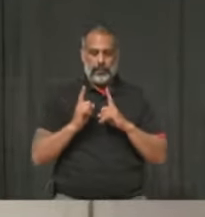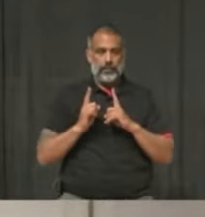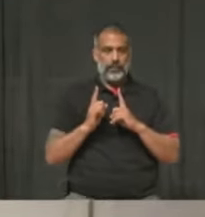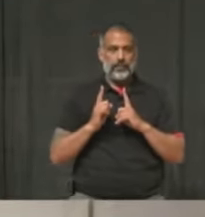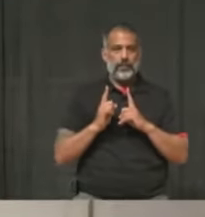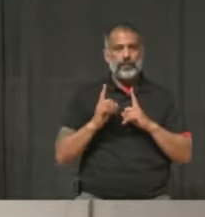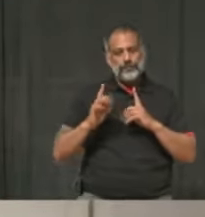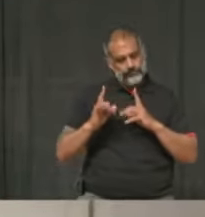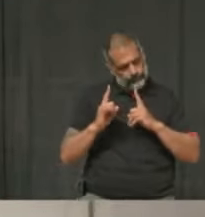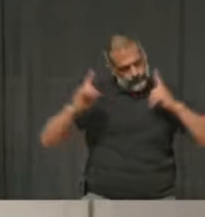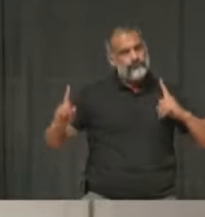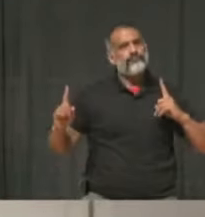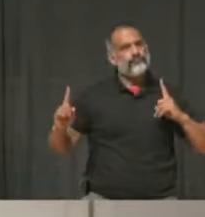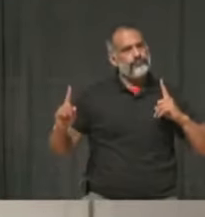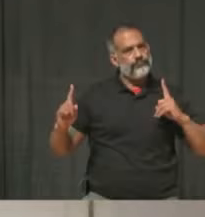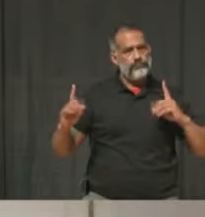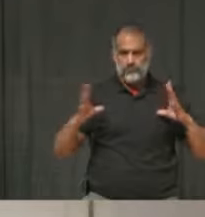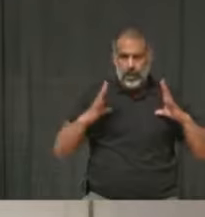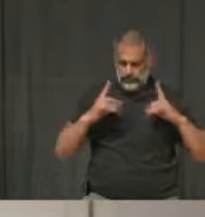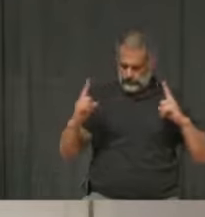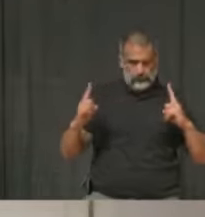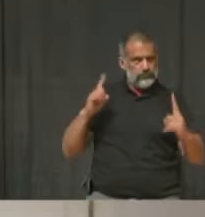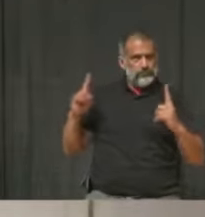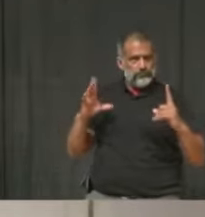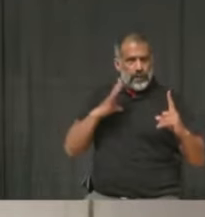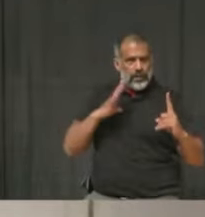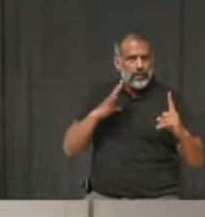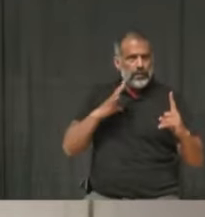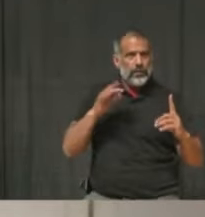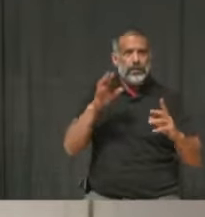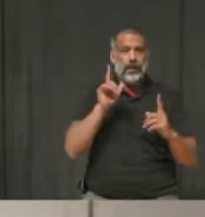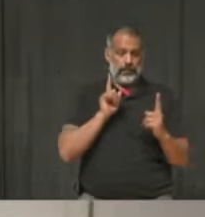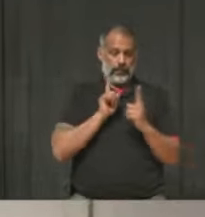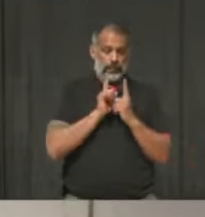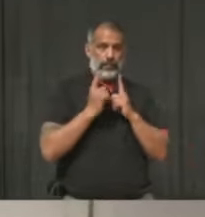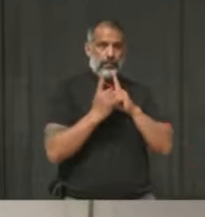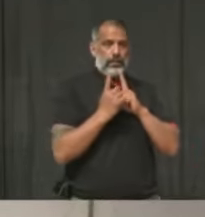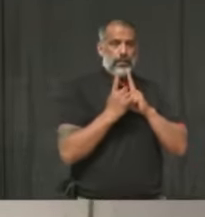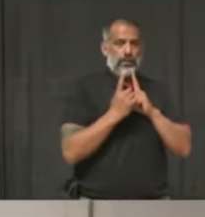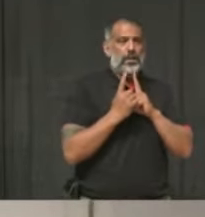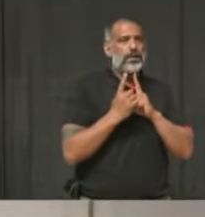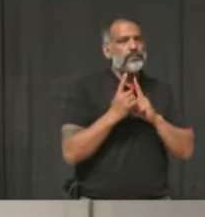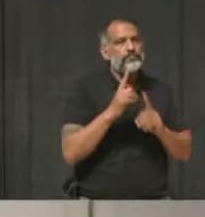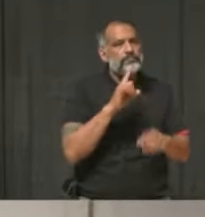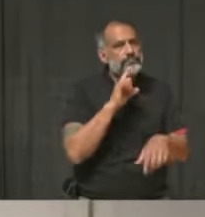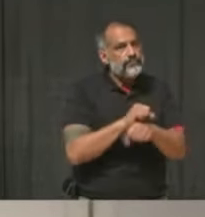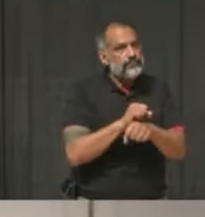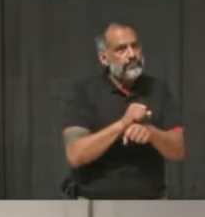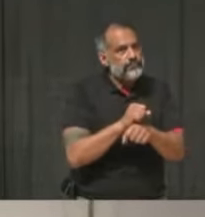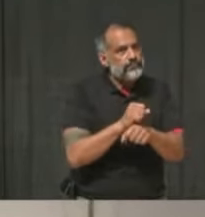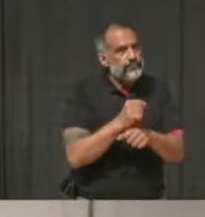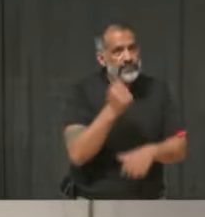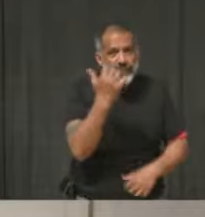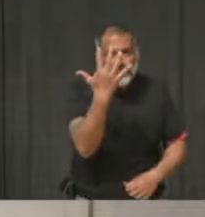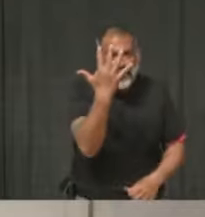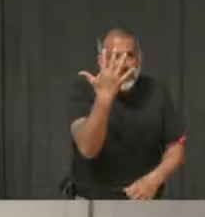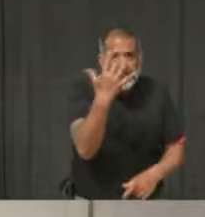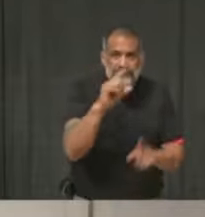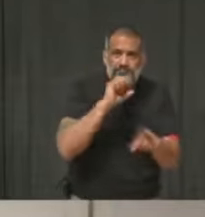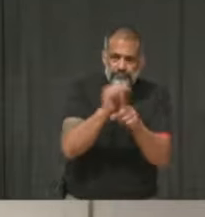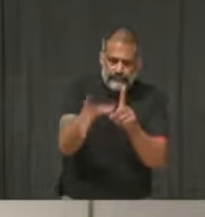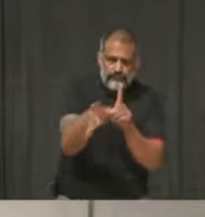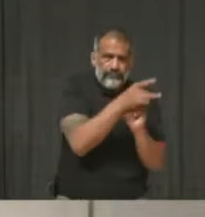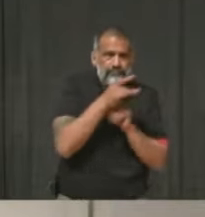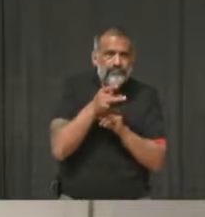to their, to the safeguards. All five got infected, three of them got hospitalized. We don't want that. Therefore, it's